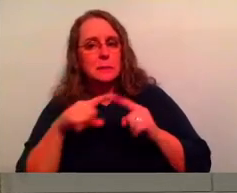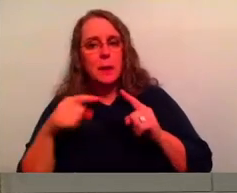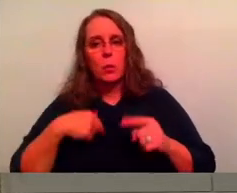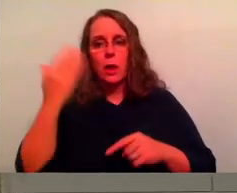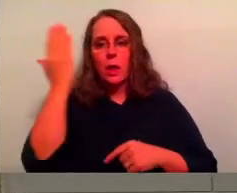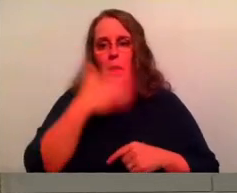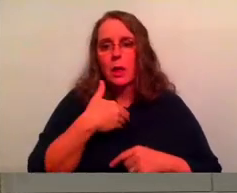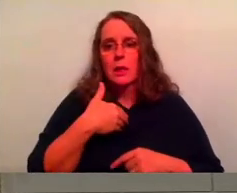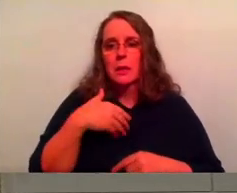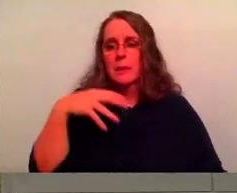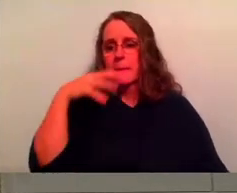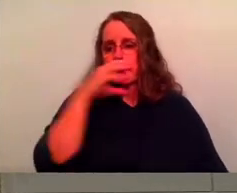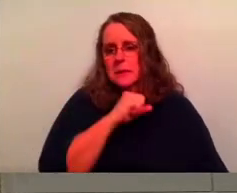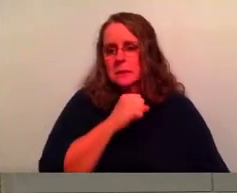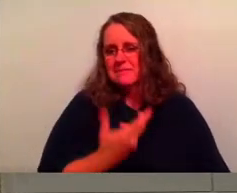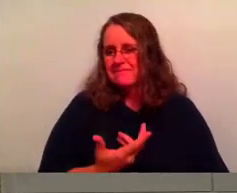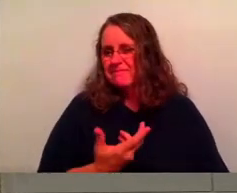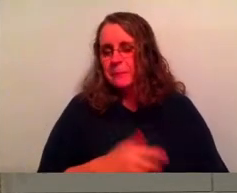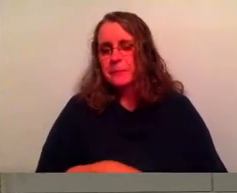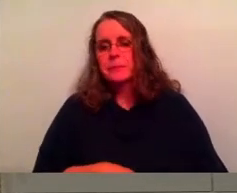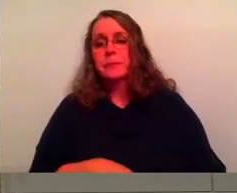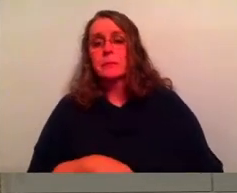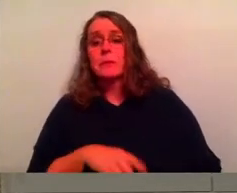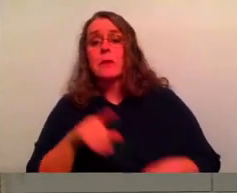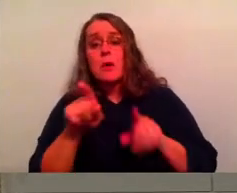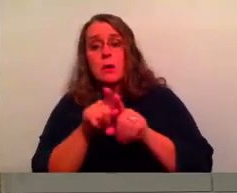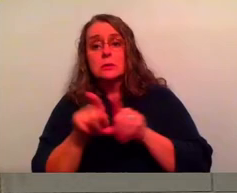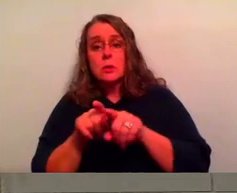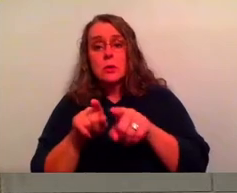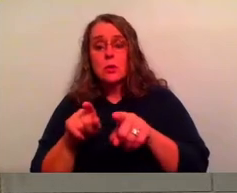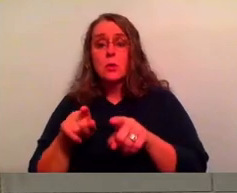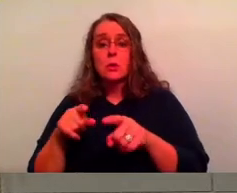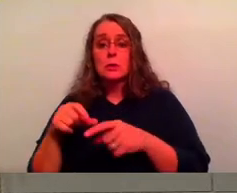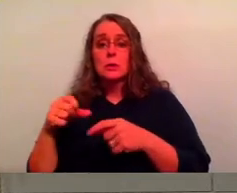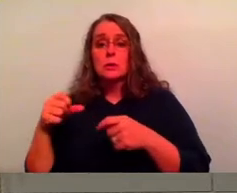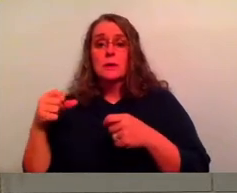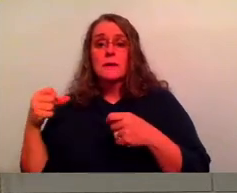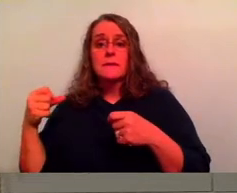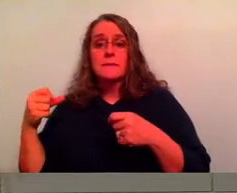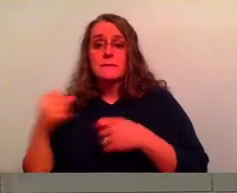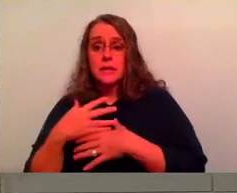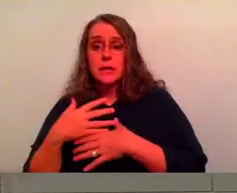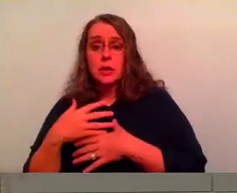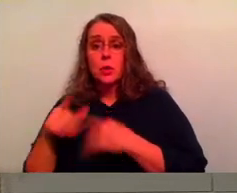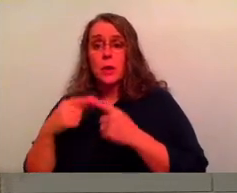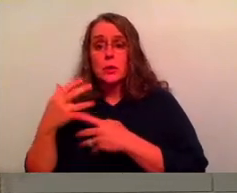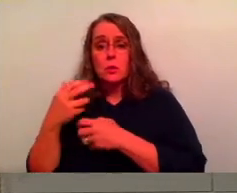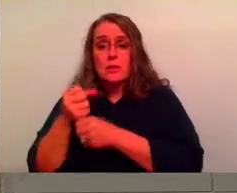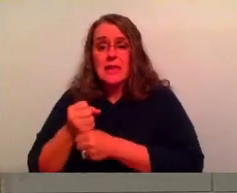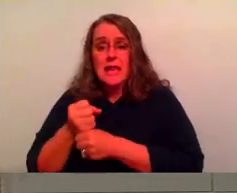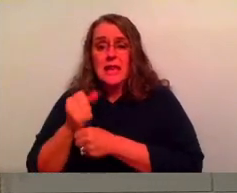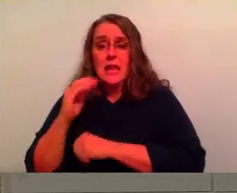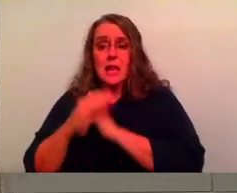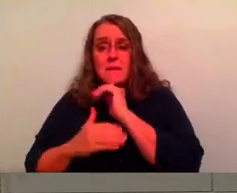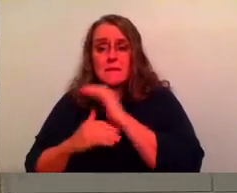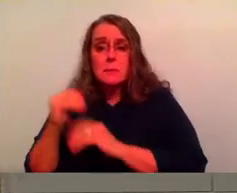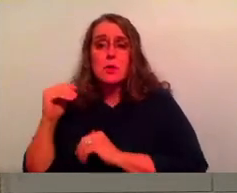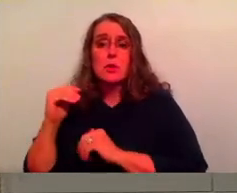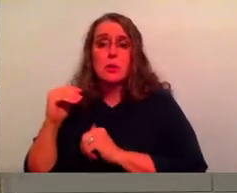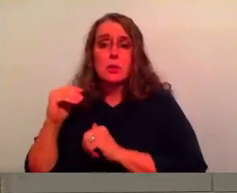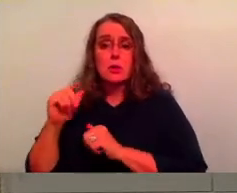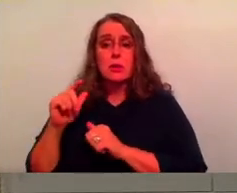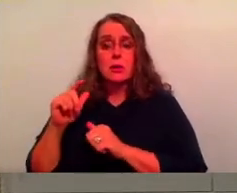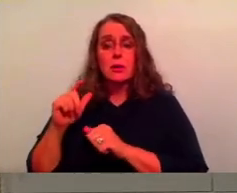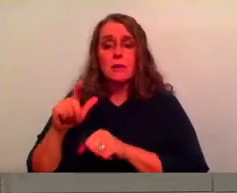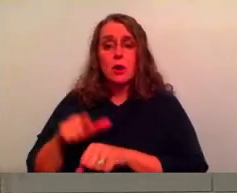is it, it drives fear. Like I talked about a little, a second ago is, uh, when you, when you cling on to comfortability long enough, uh,